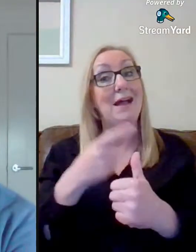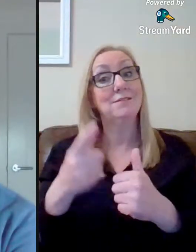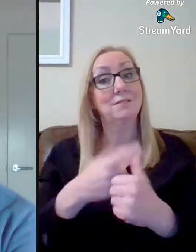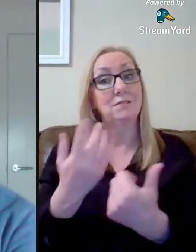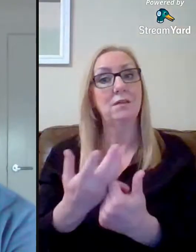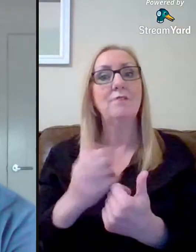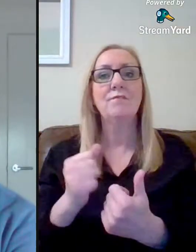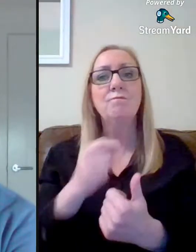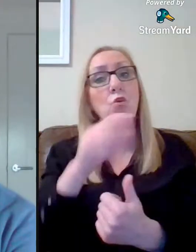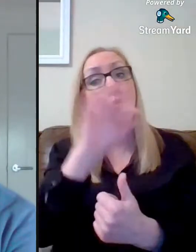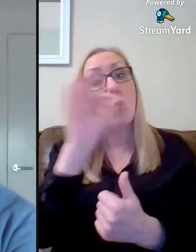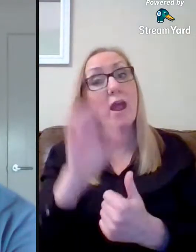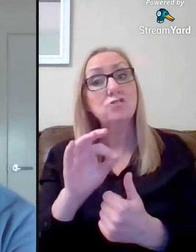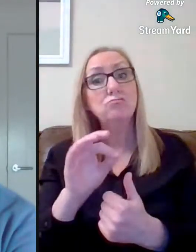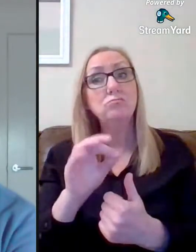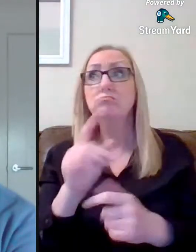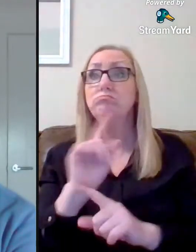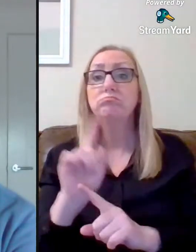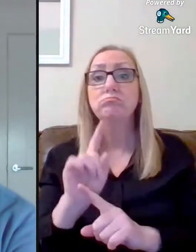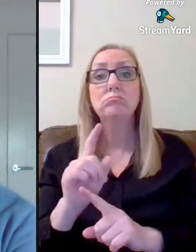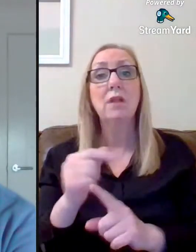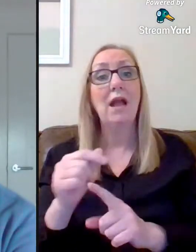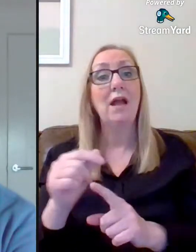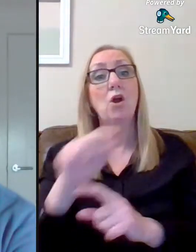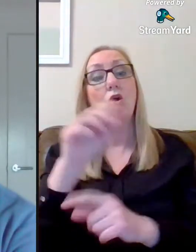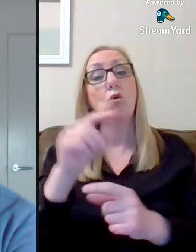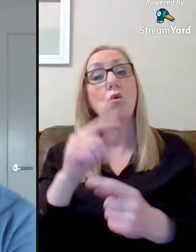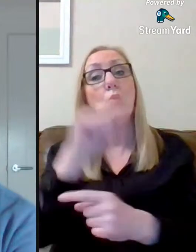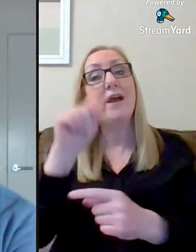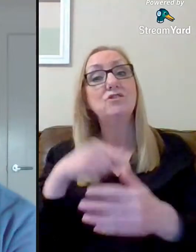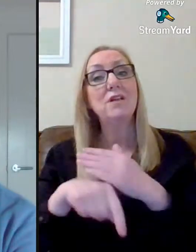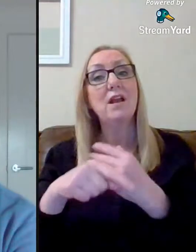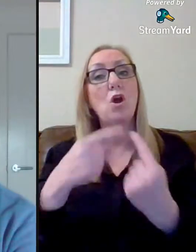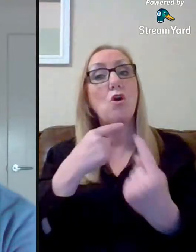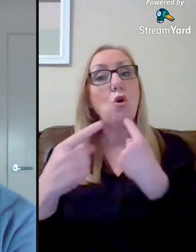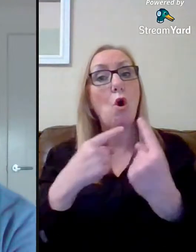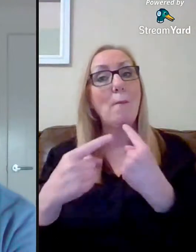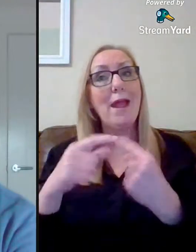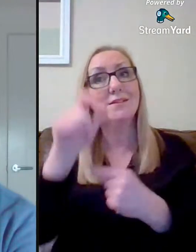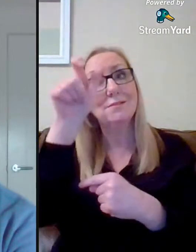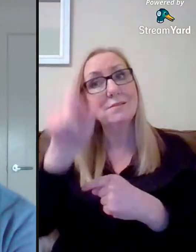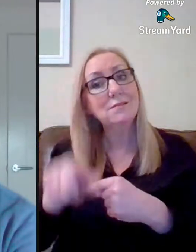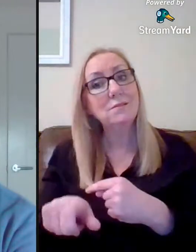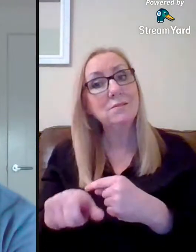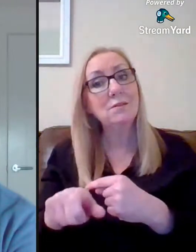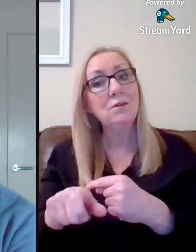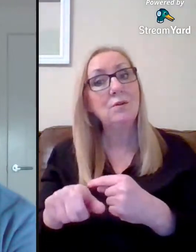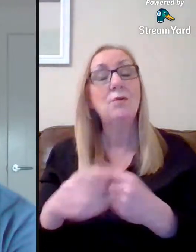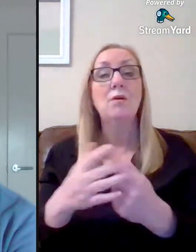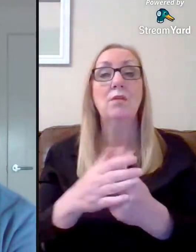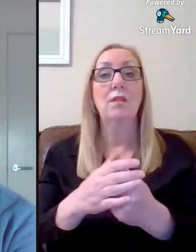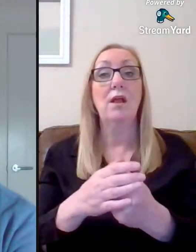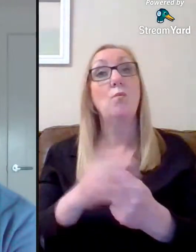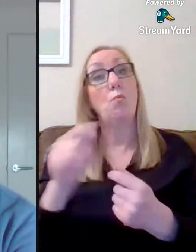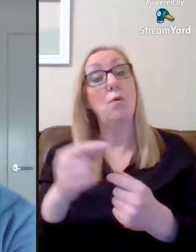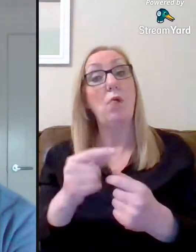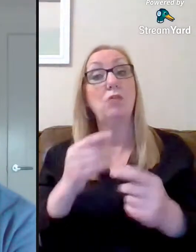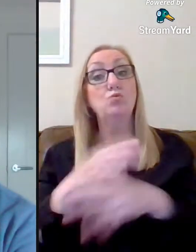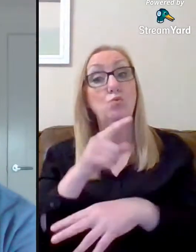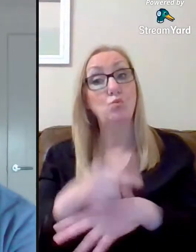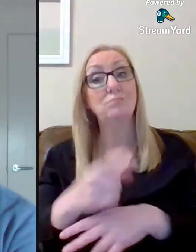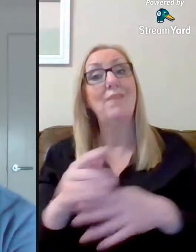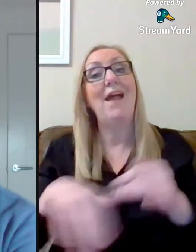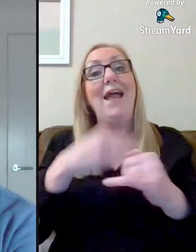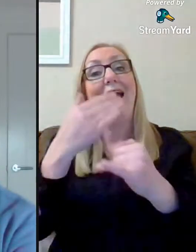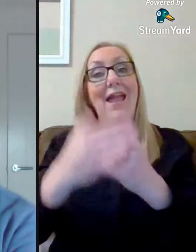questions, then what you can do is you can put some questions in the comments section of the video feed. And what we'll do is we'll address them at the end,